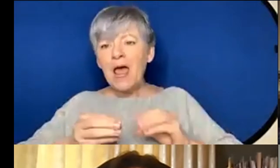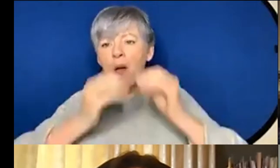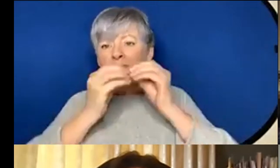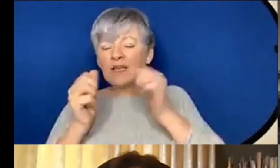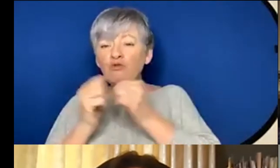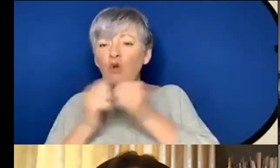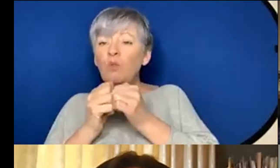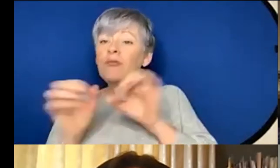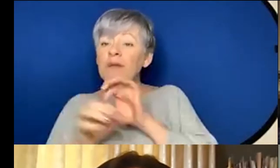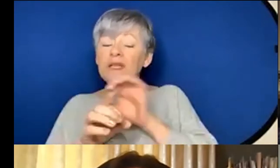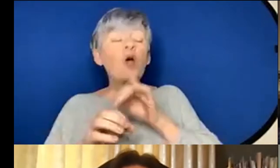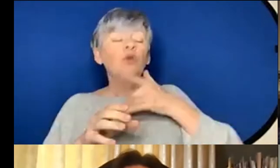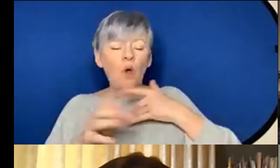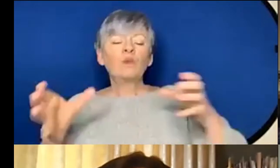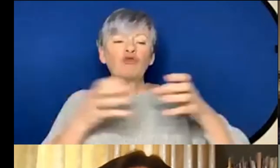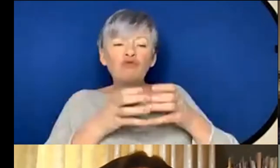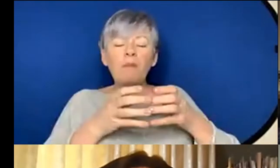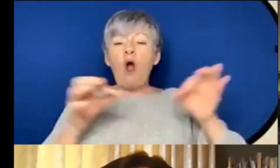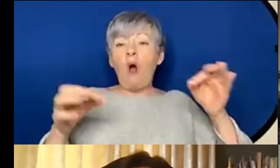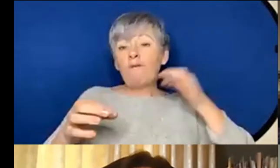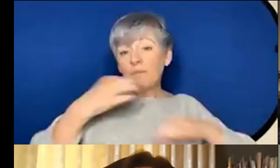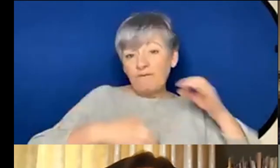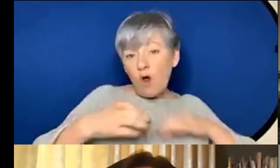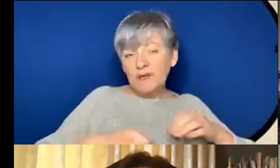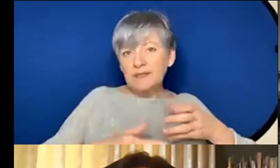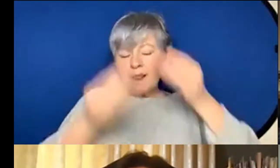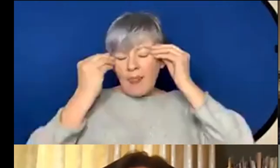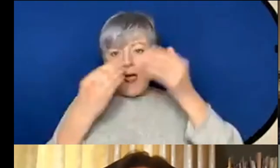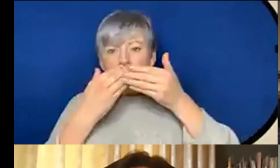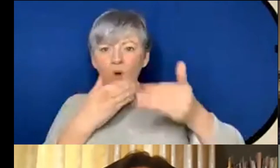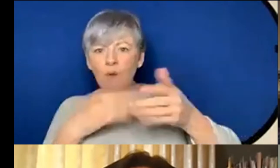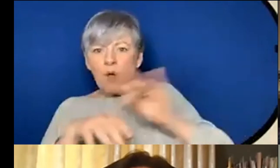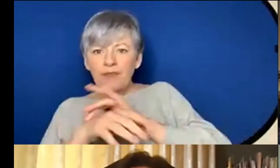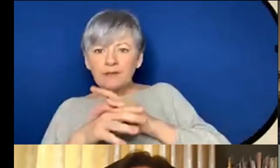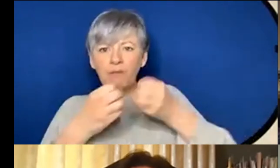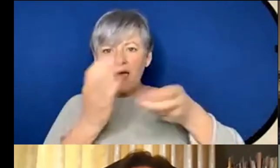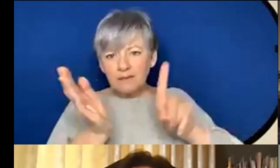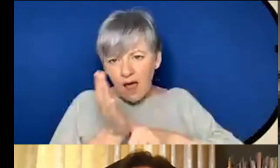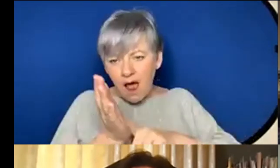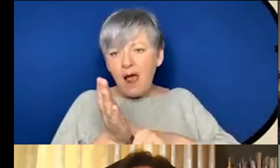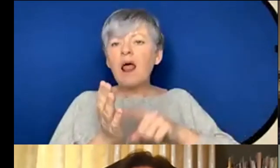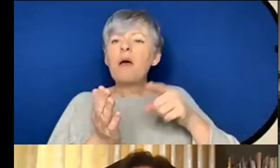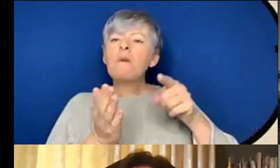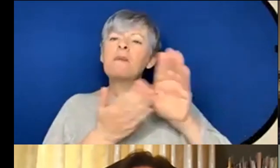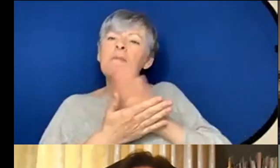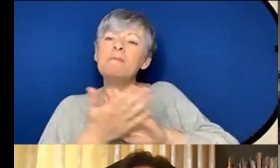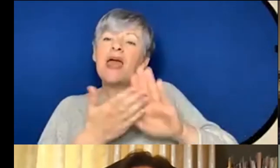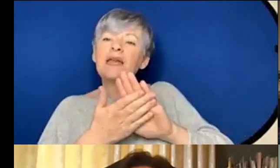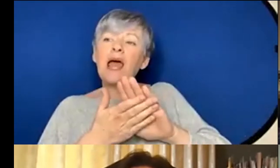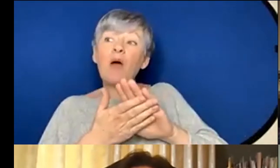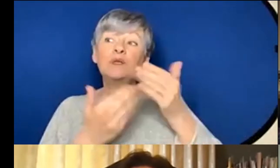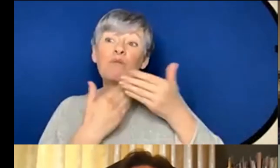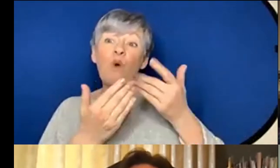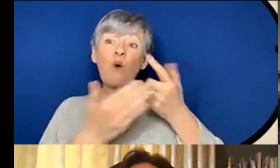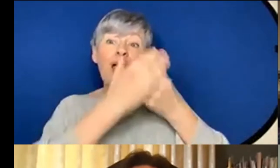musicians but a group of actors uh learn a lot about theatre learn BSL um but that did mean I ended up more isolated from the